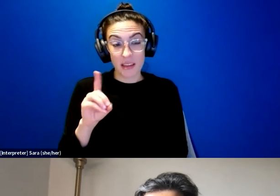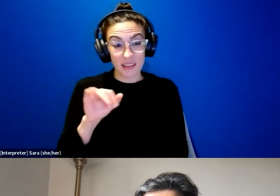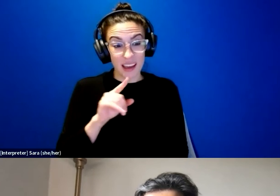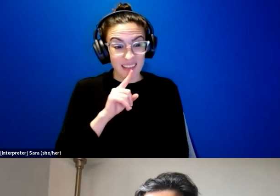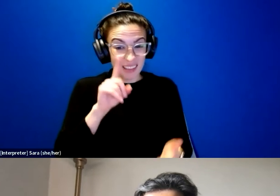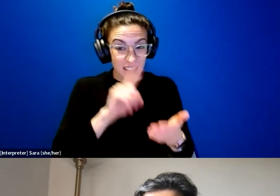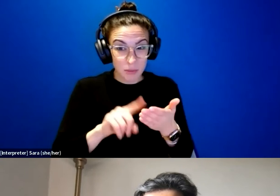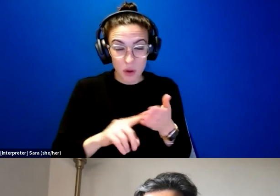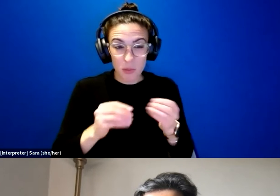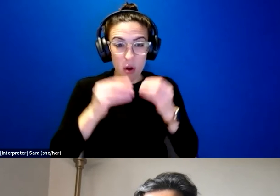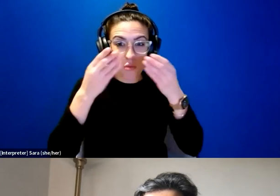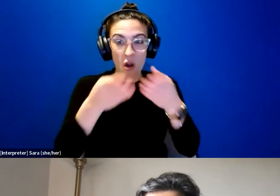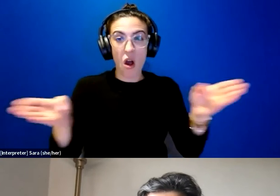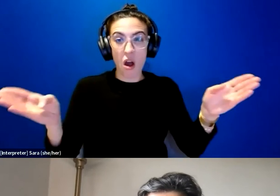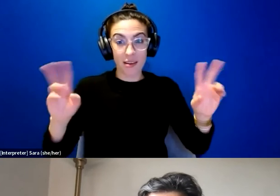Is there a commonality?